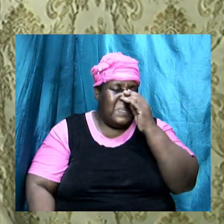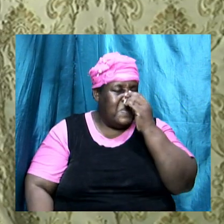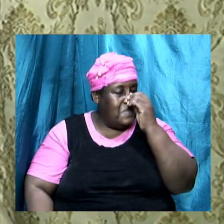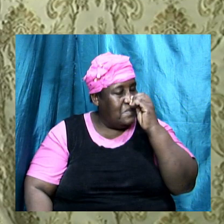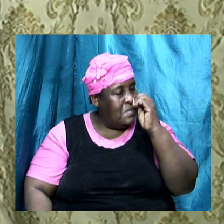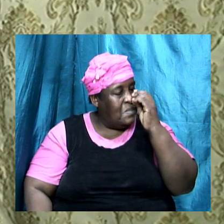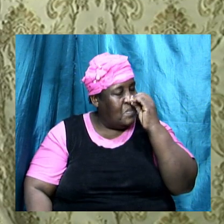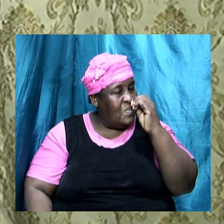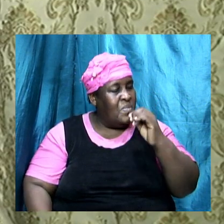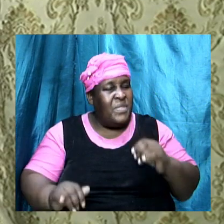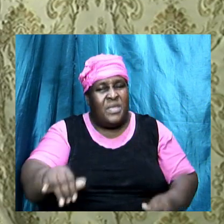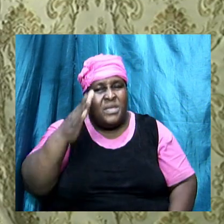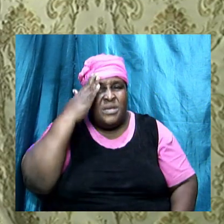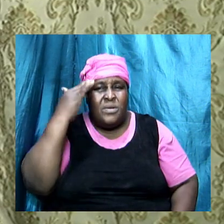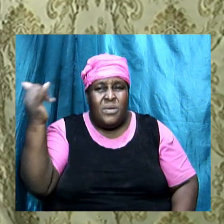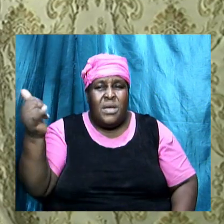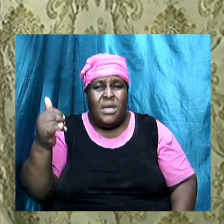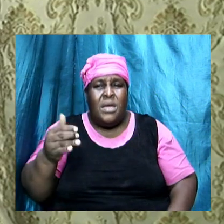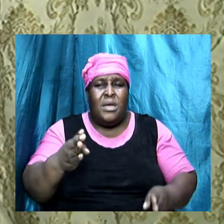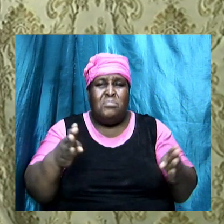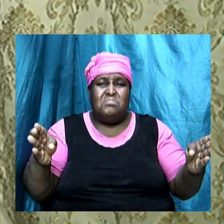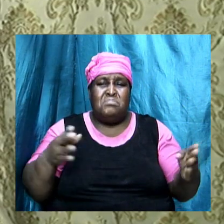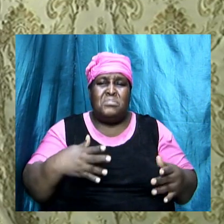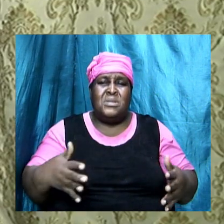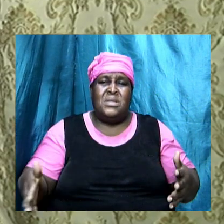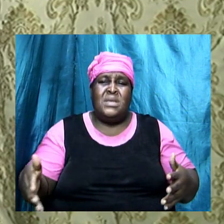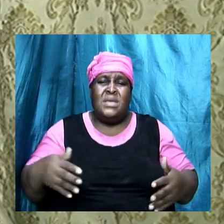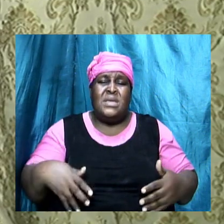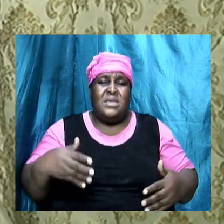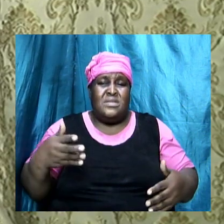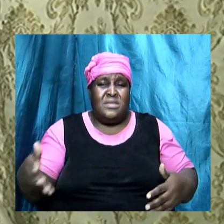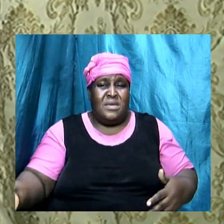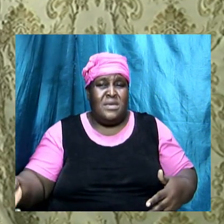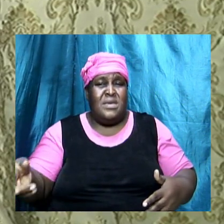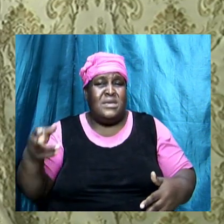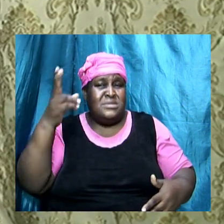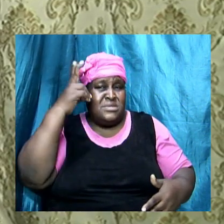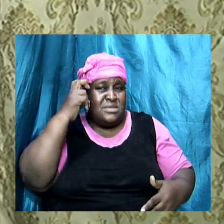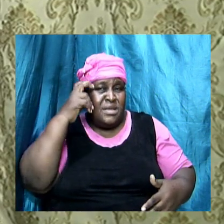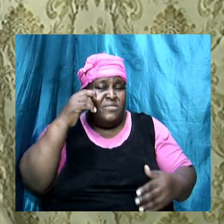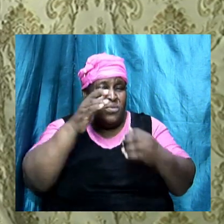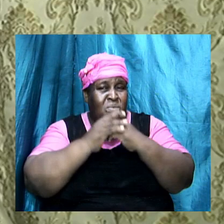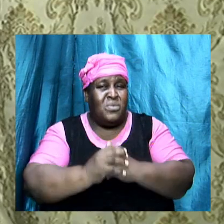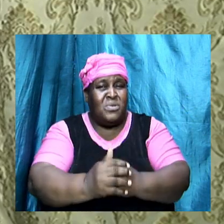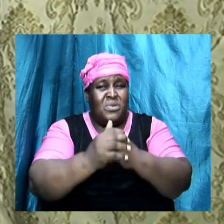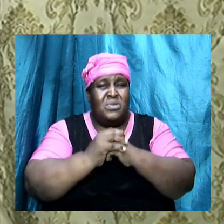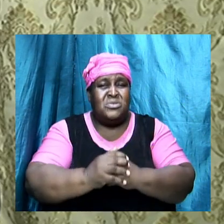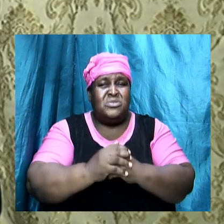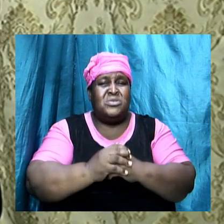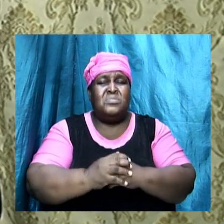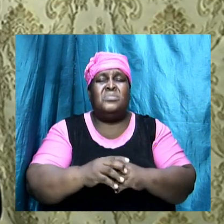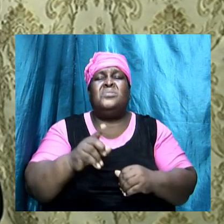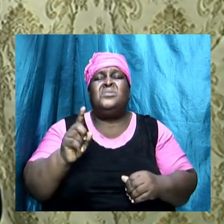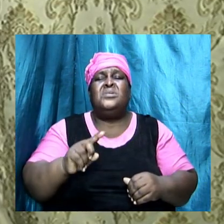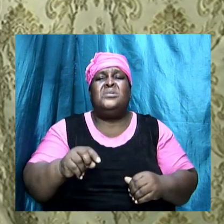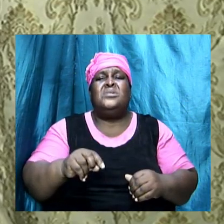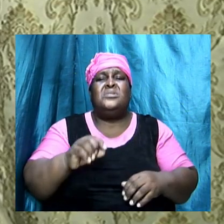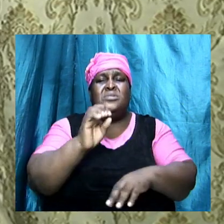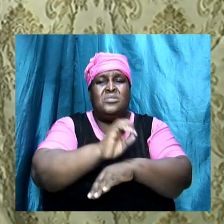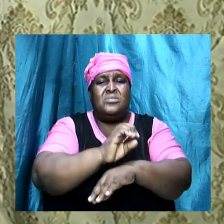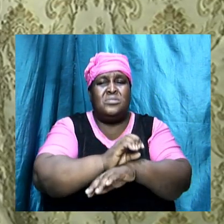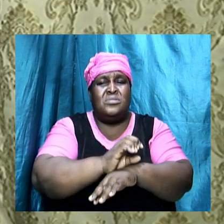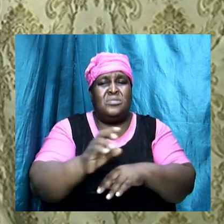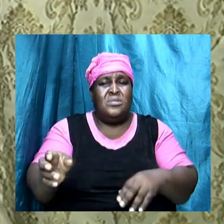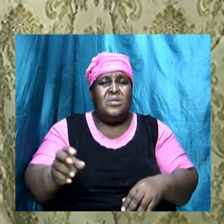and that is why it was a big thing because these pagan worship where these churches were pagan worship was the thing